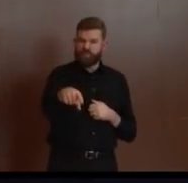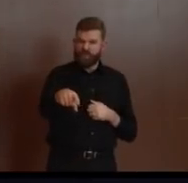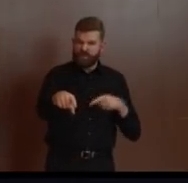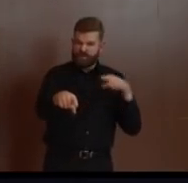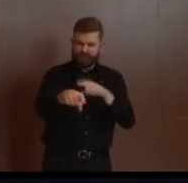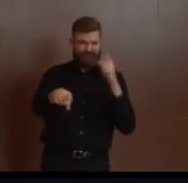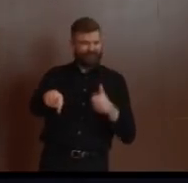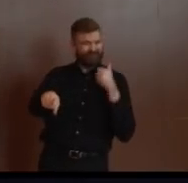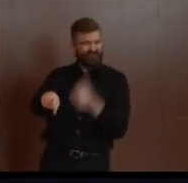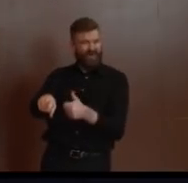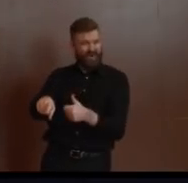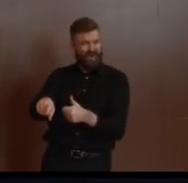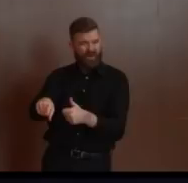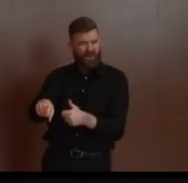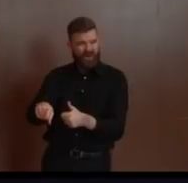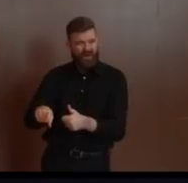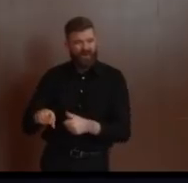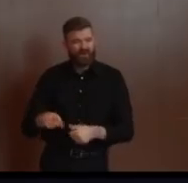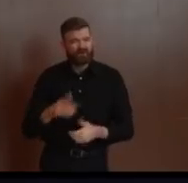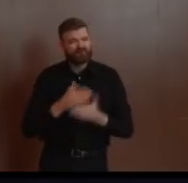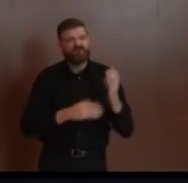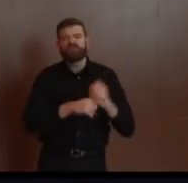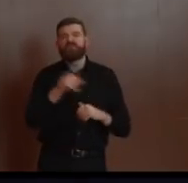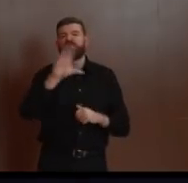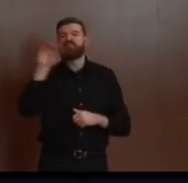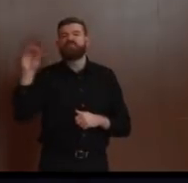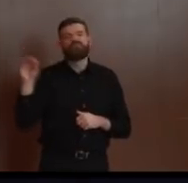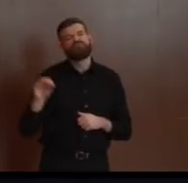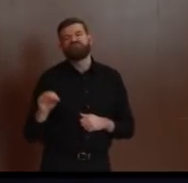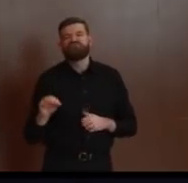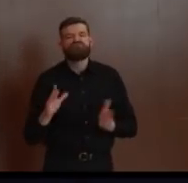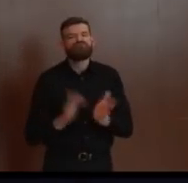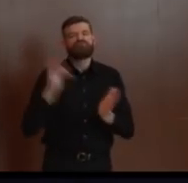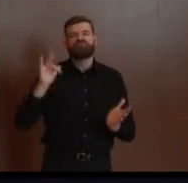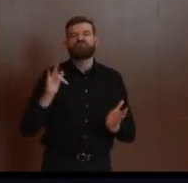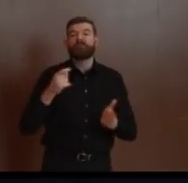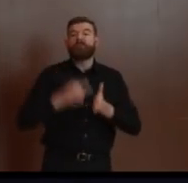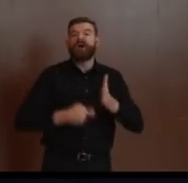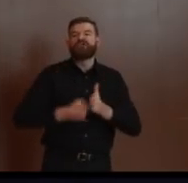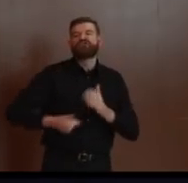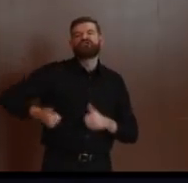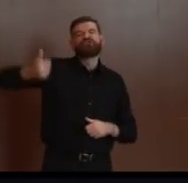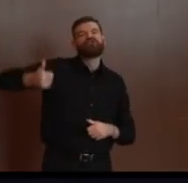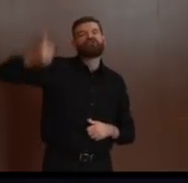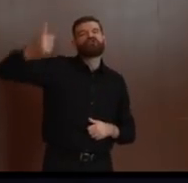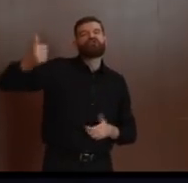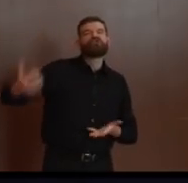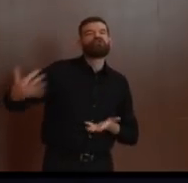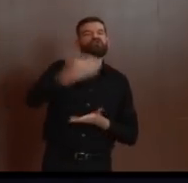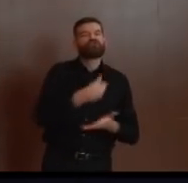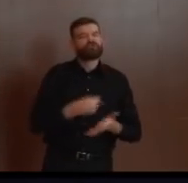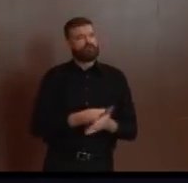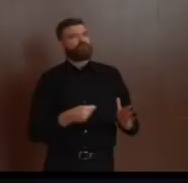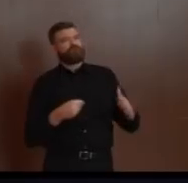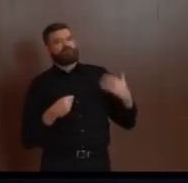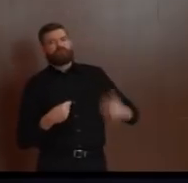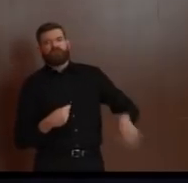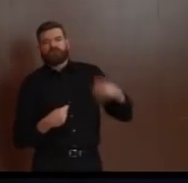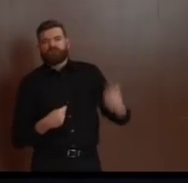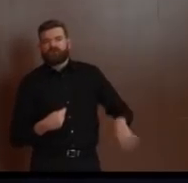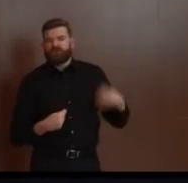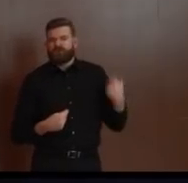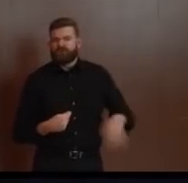We know that this is a concern to many people. And to date, our Division of Consumer Affairs has received over 1400